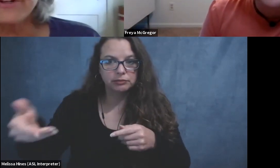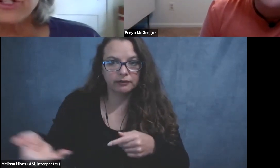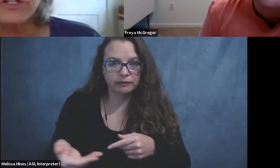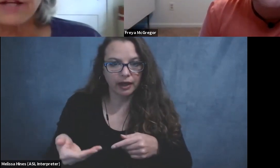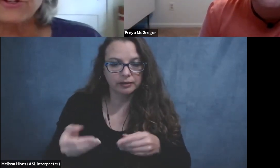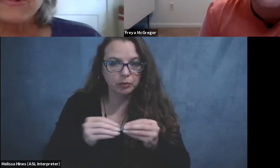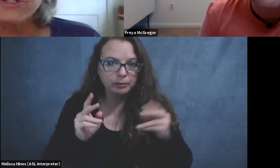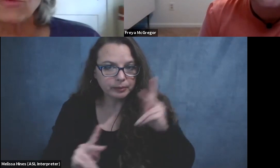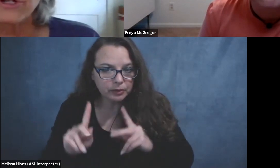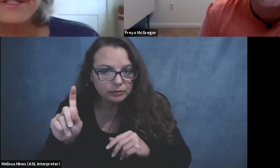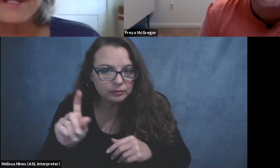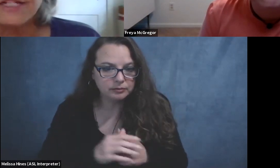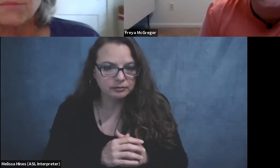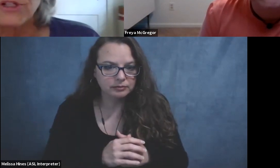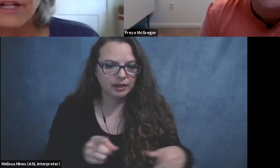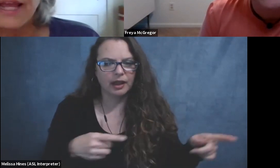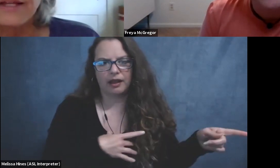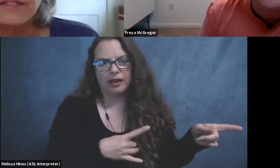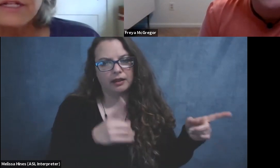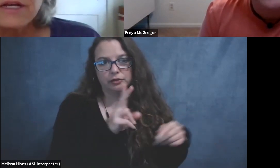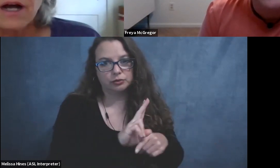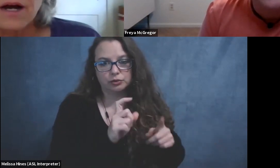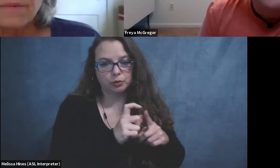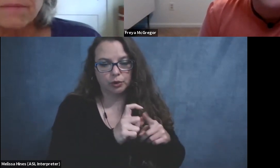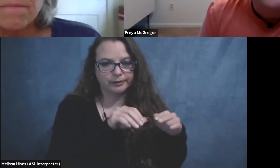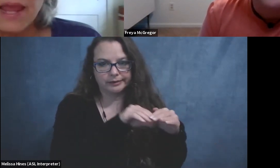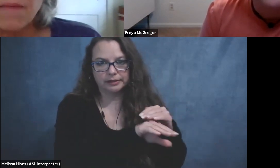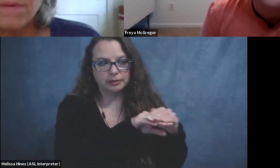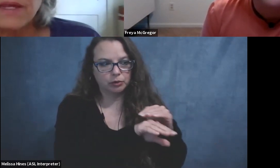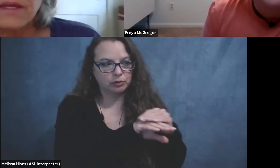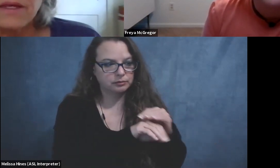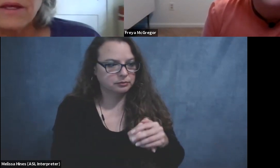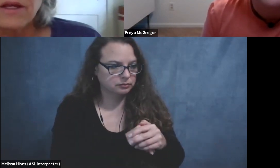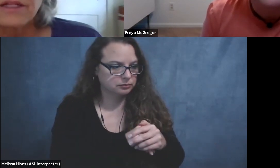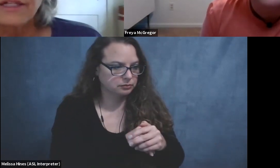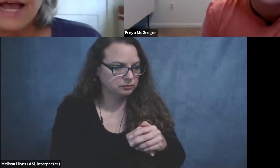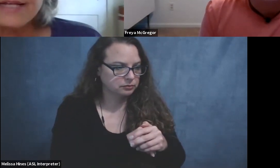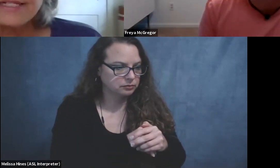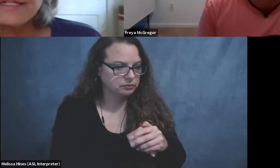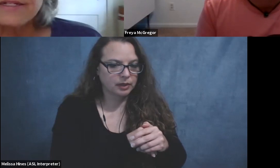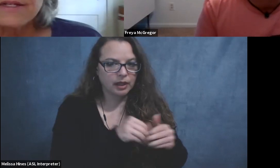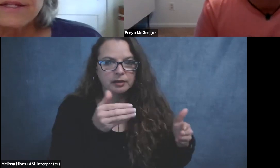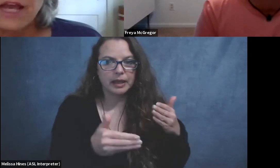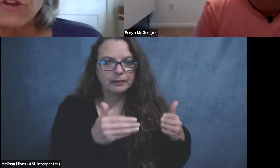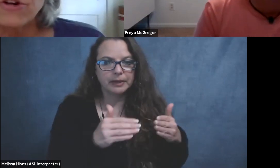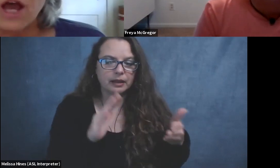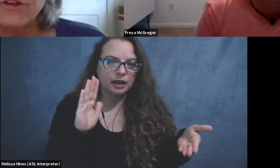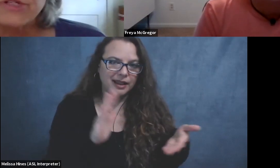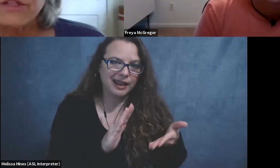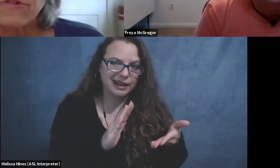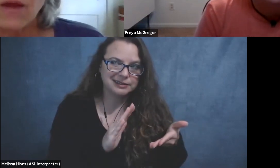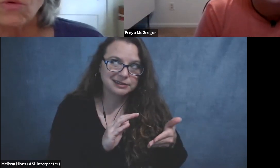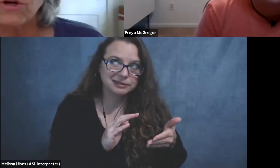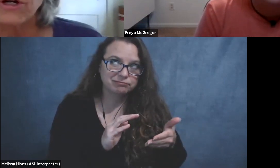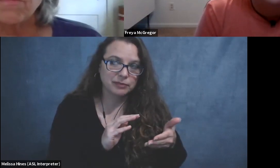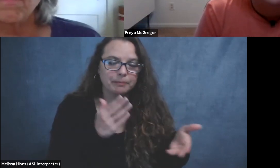I just like to use the word accessible and, um, it may be less that you're not